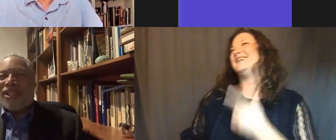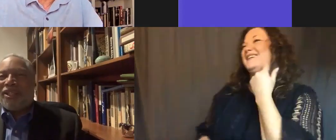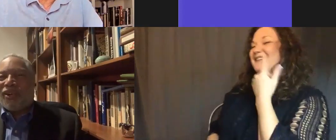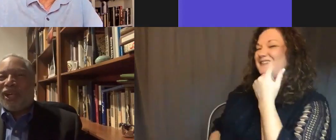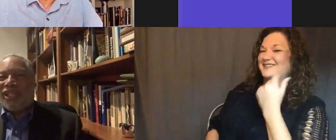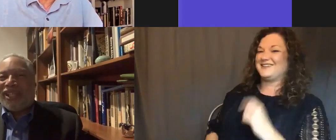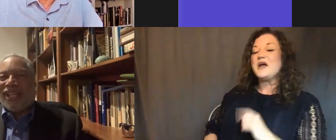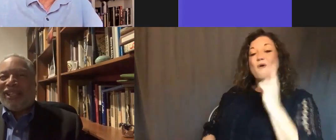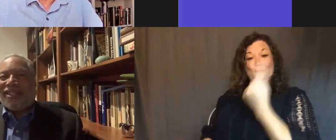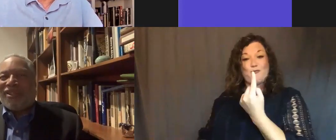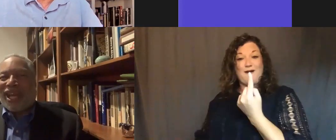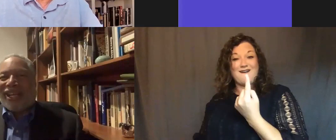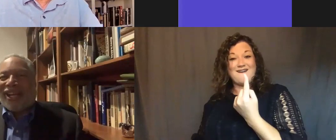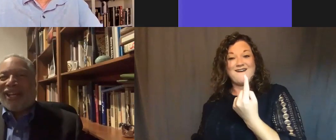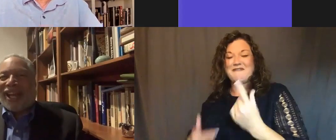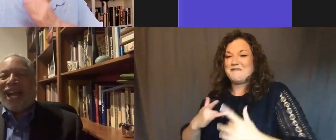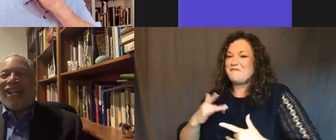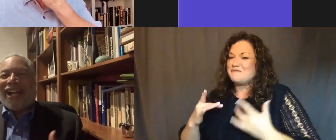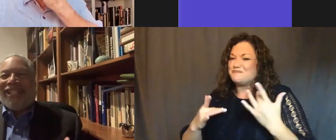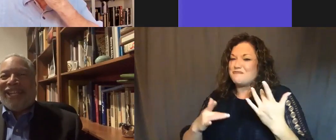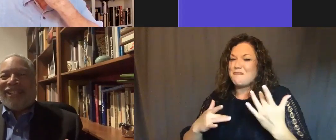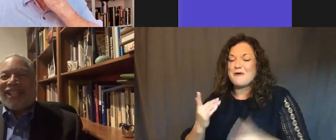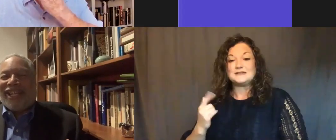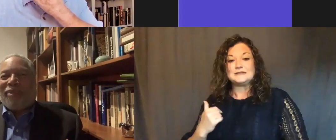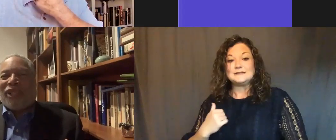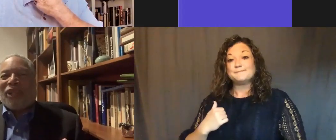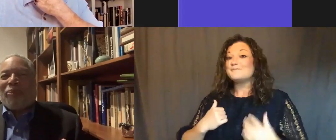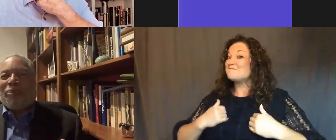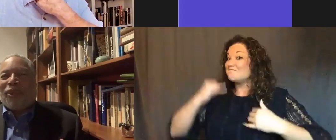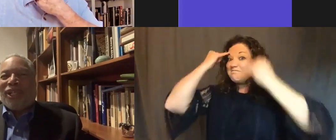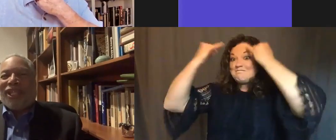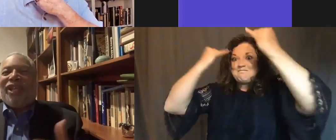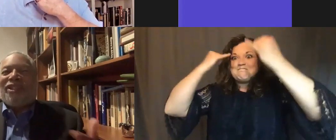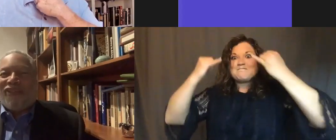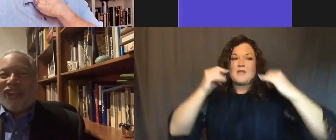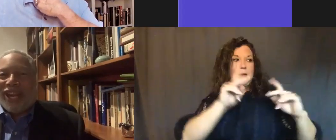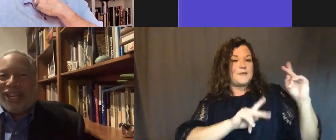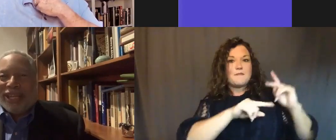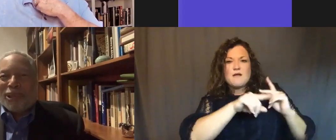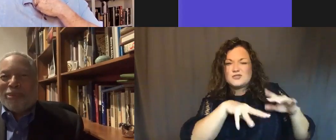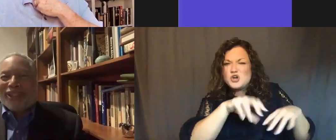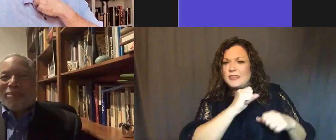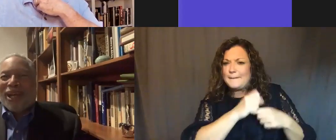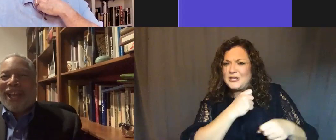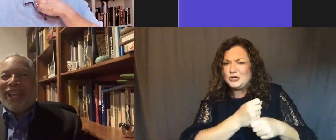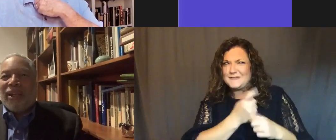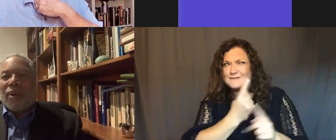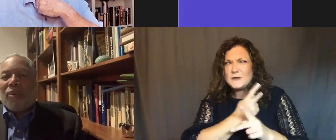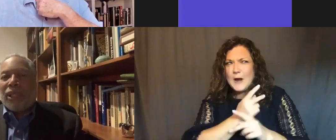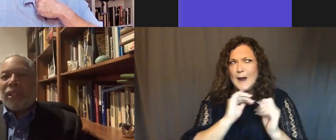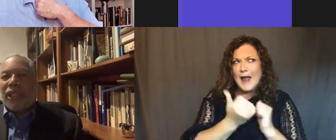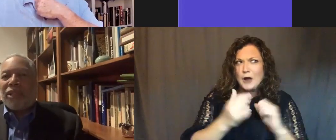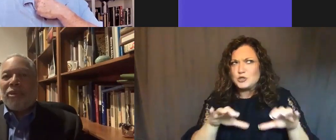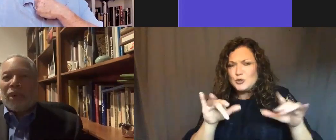know, one of the joys is that I had ideas and it took people years to figure out how implement them. And